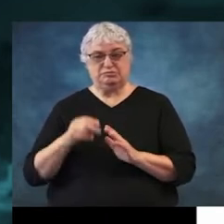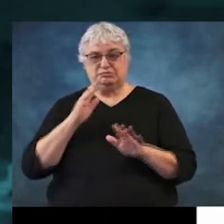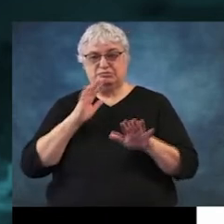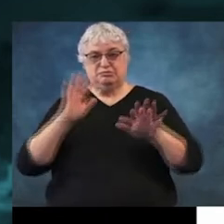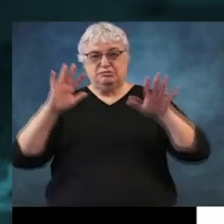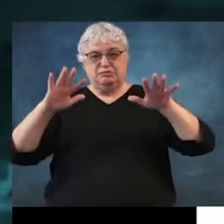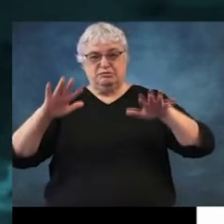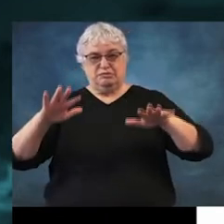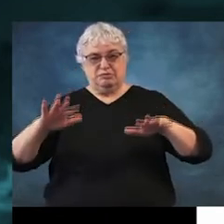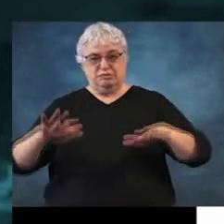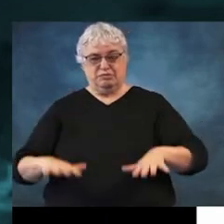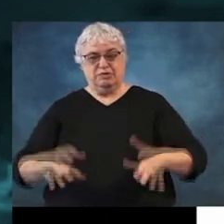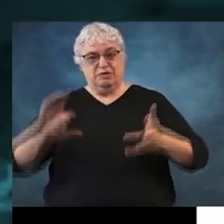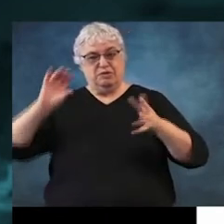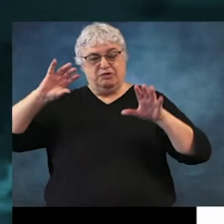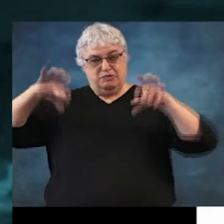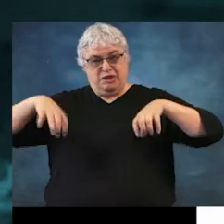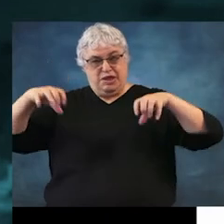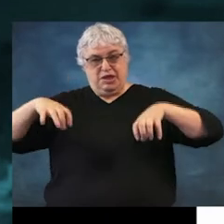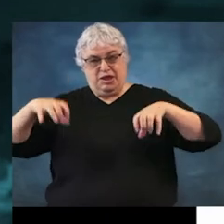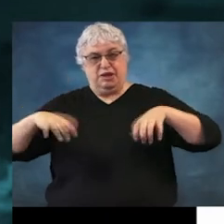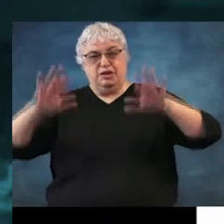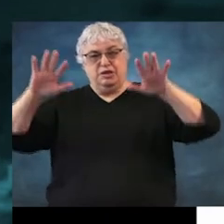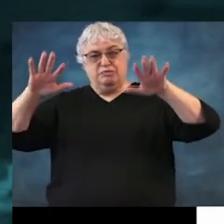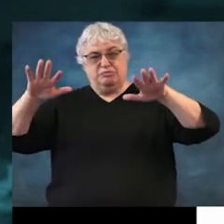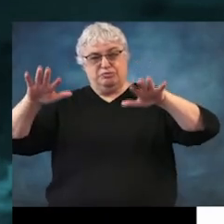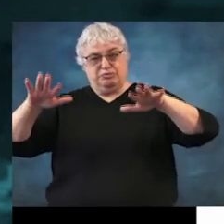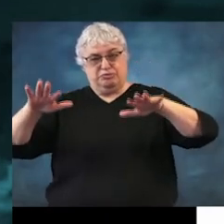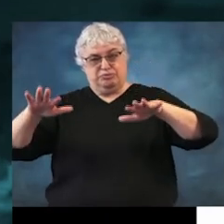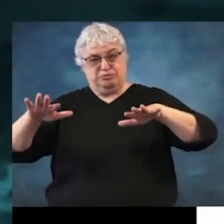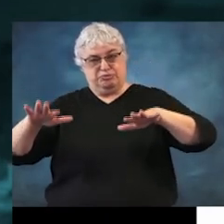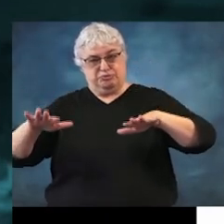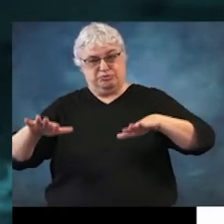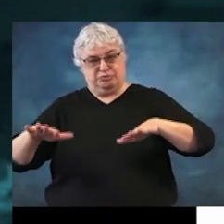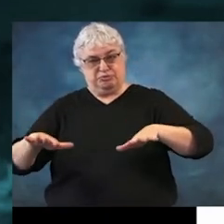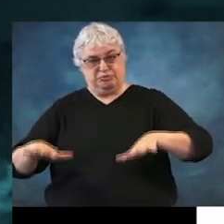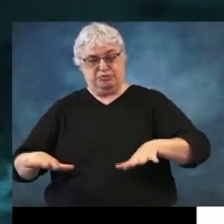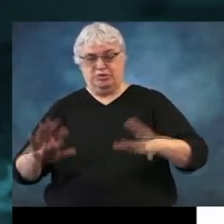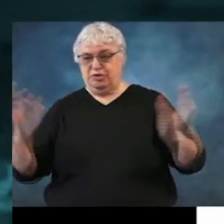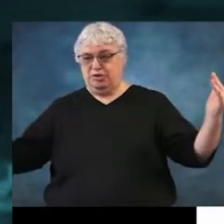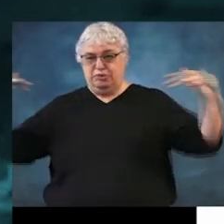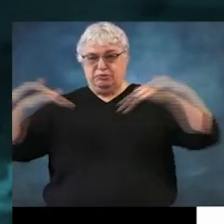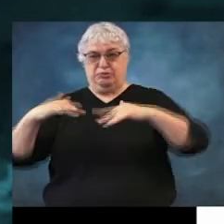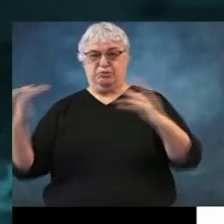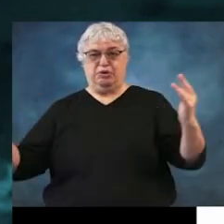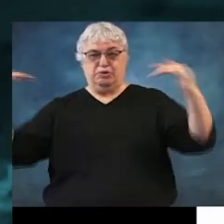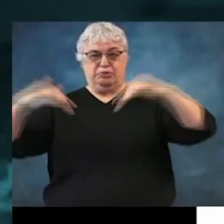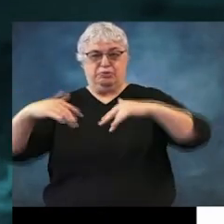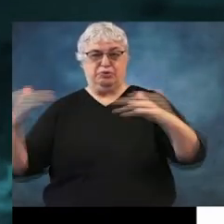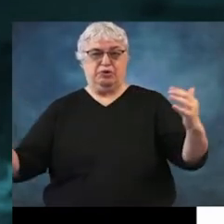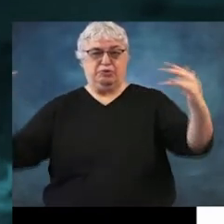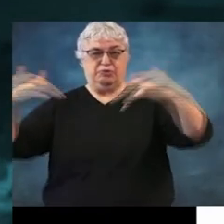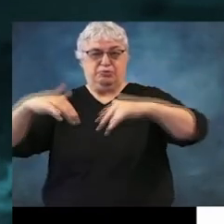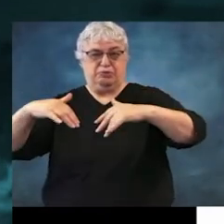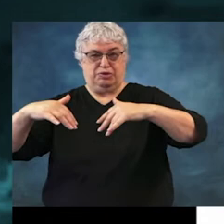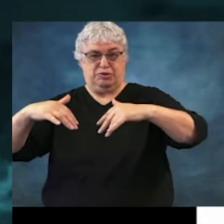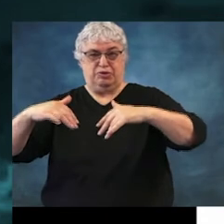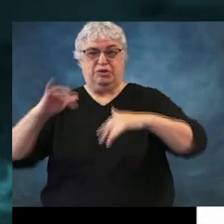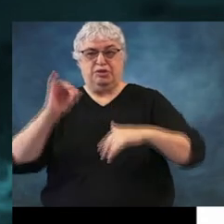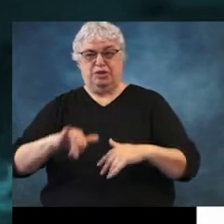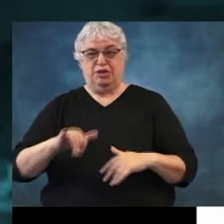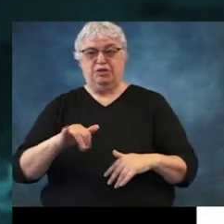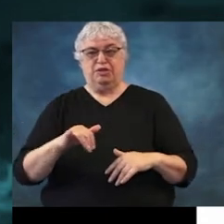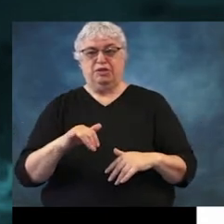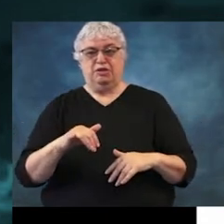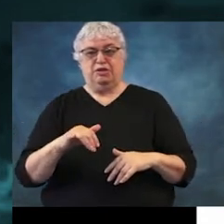area. And any time rain falls in that drainage area, it runs to that particular creek or bayou or river. And so these are